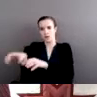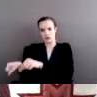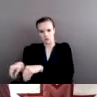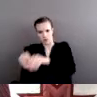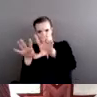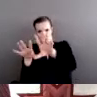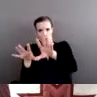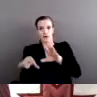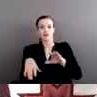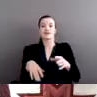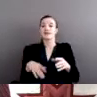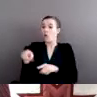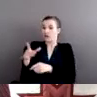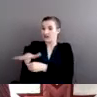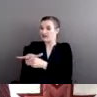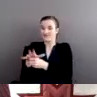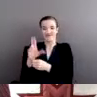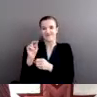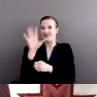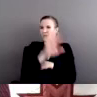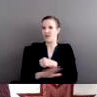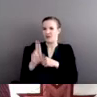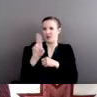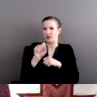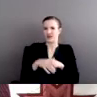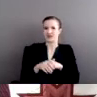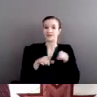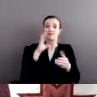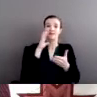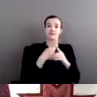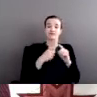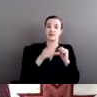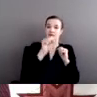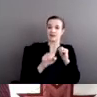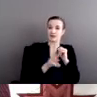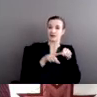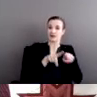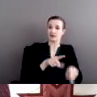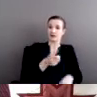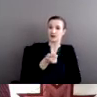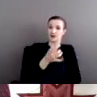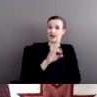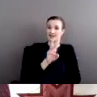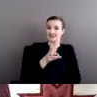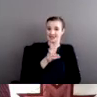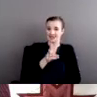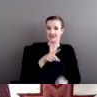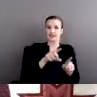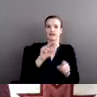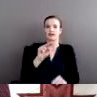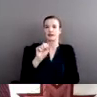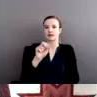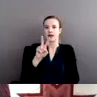This is a picture from the southwest in the 1860s. It's a picture of Navajo women. Dene